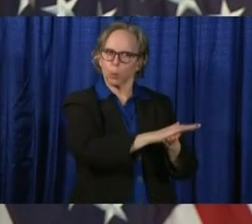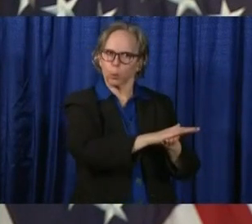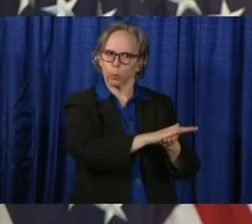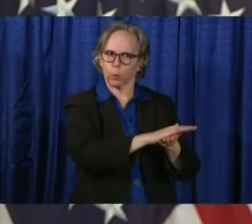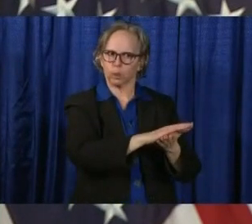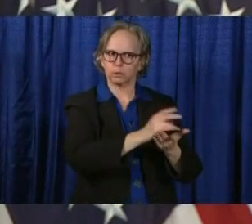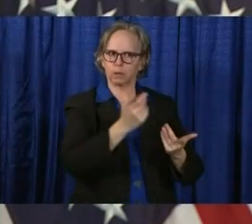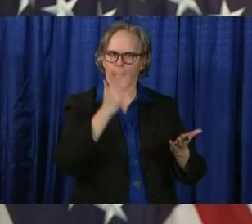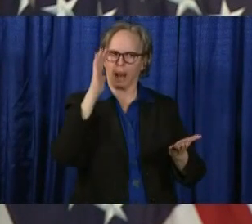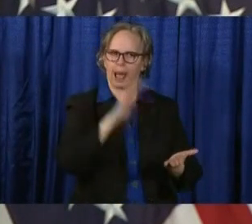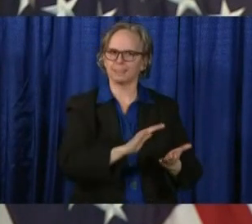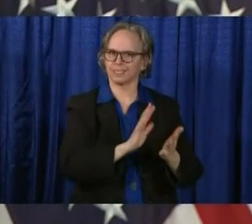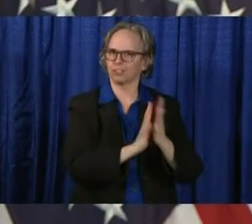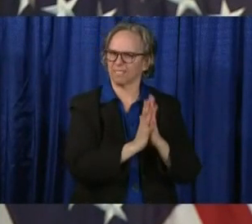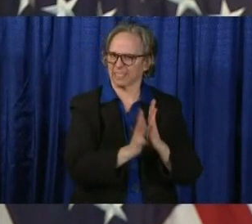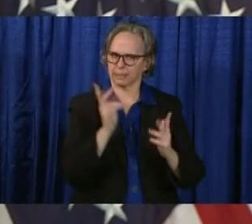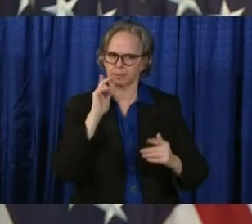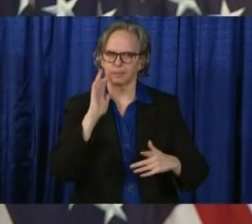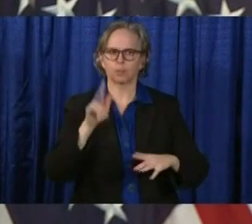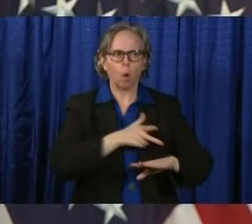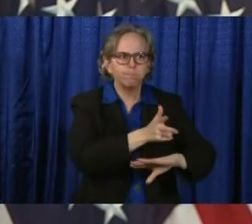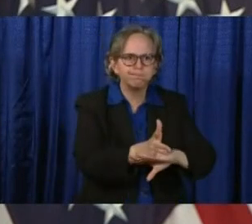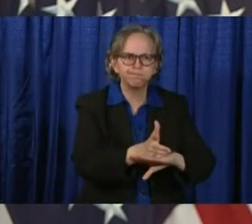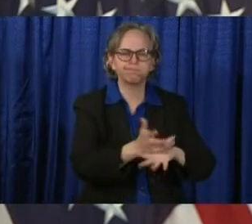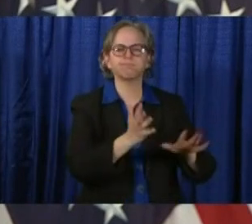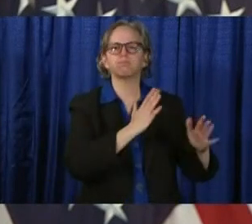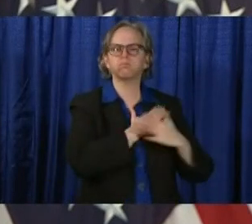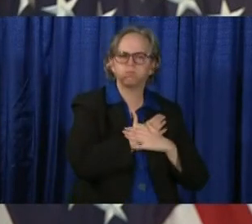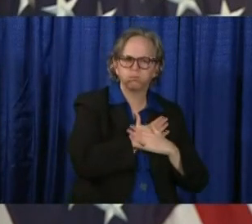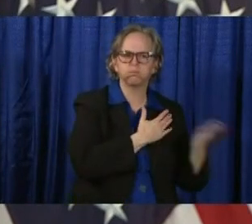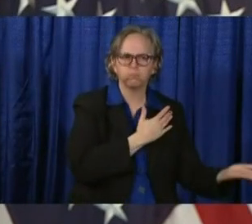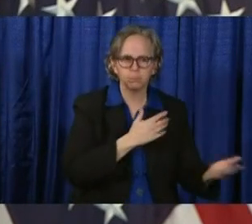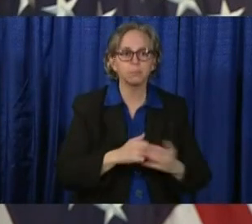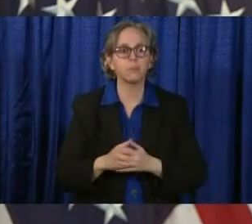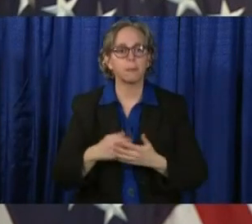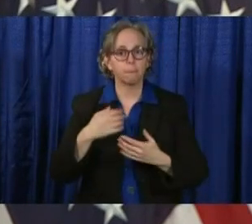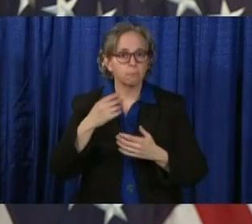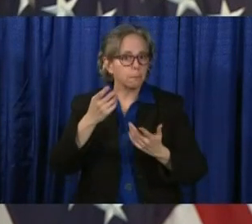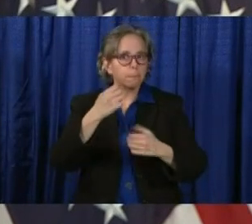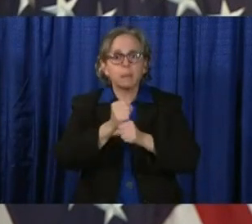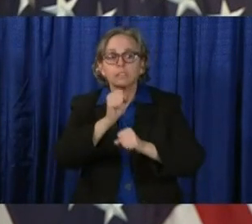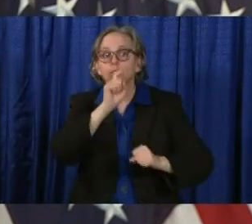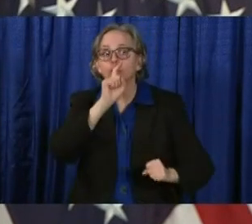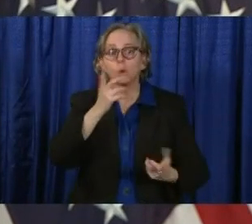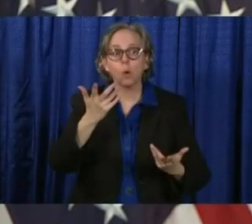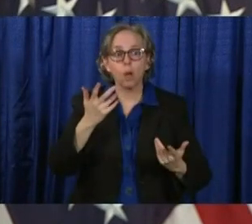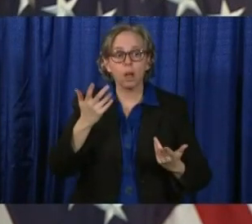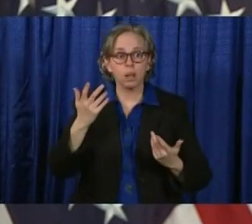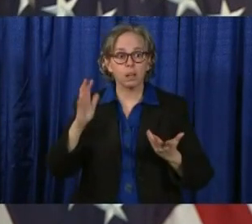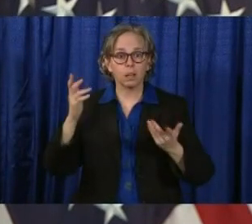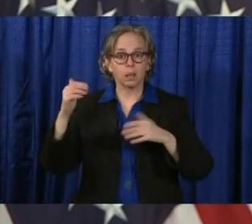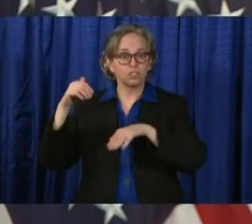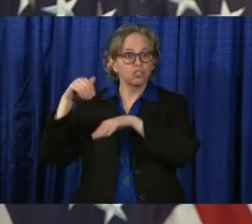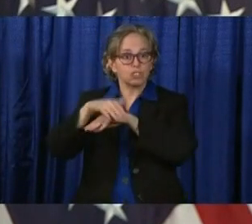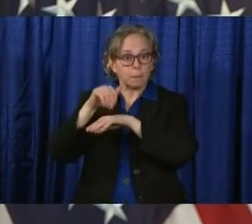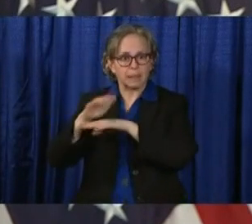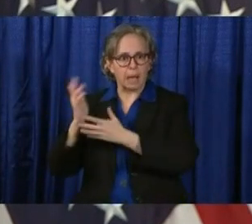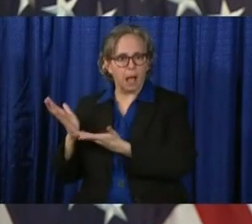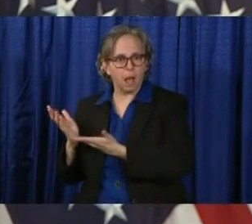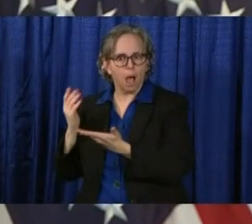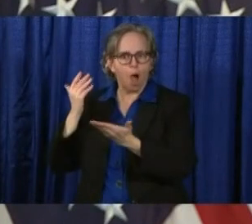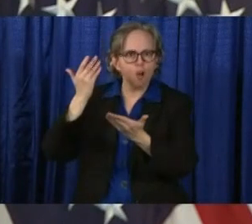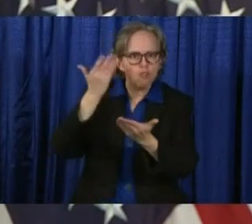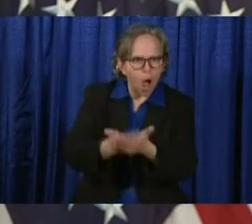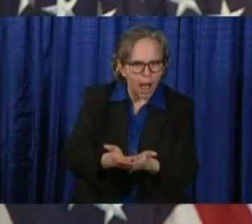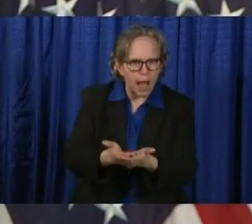our overweight permit process to allow shippers to get more goods faster to depleted store shelves. We know truckers have fewer